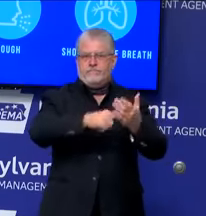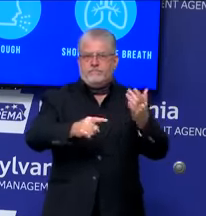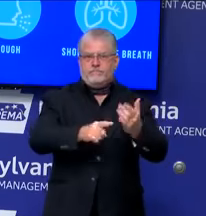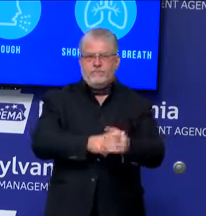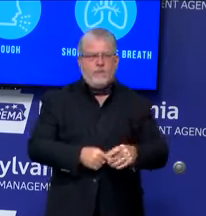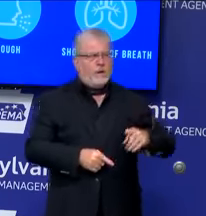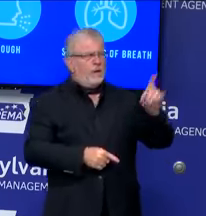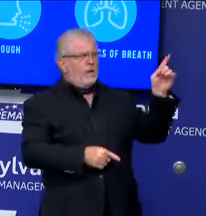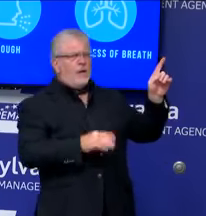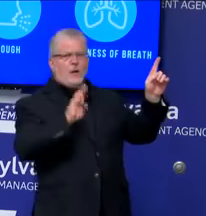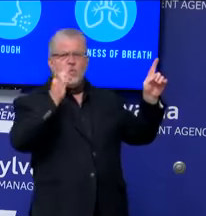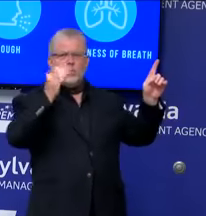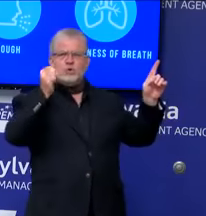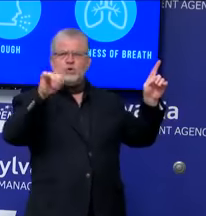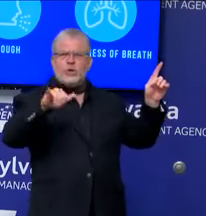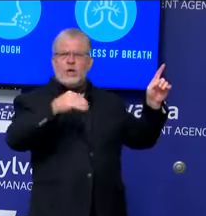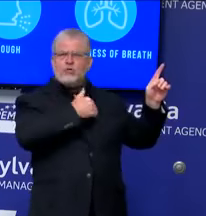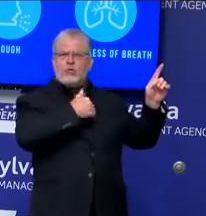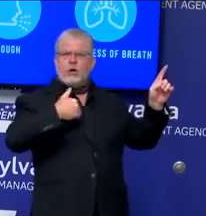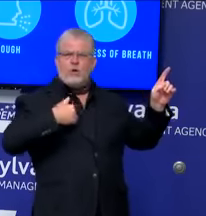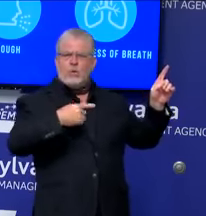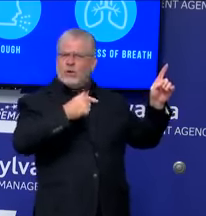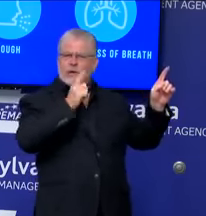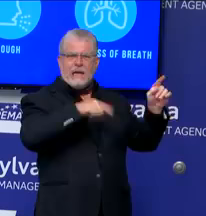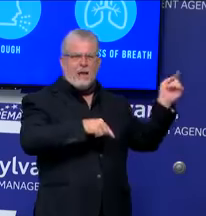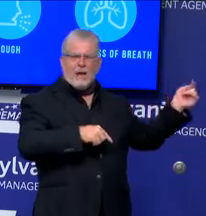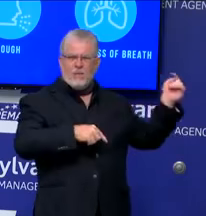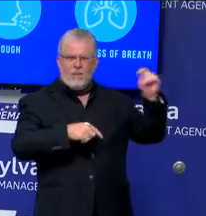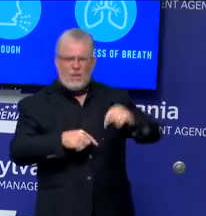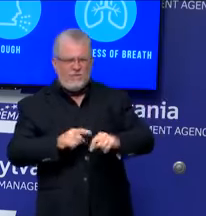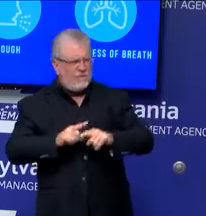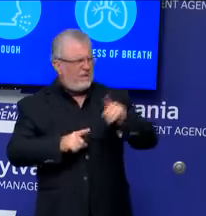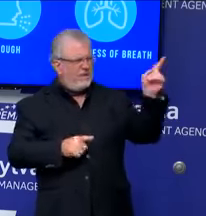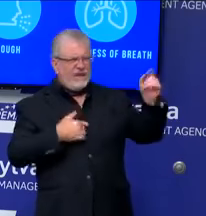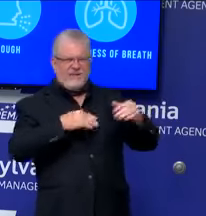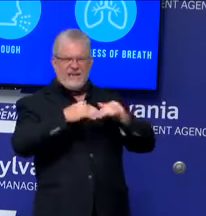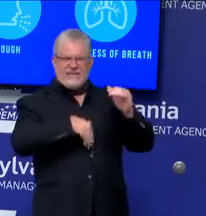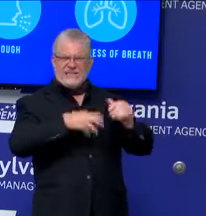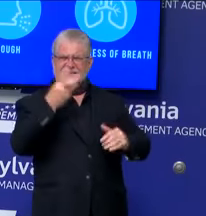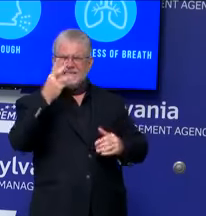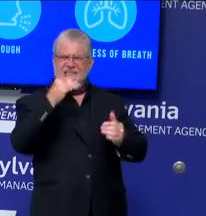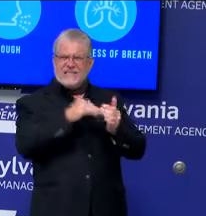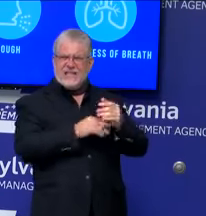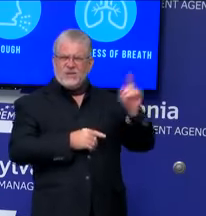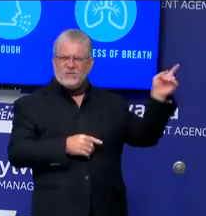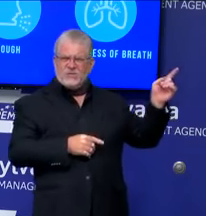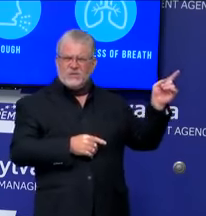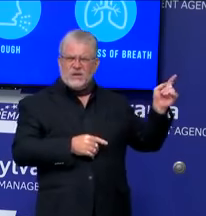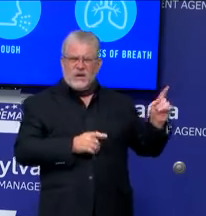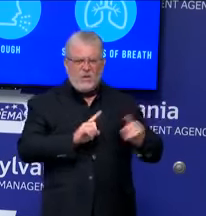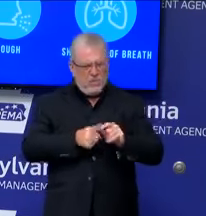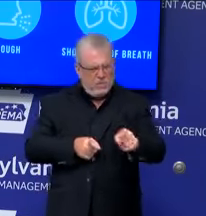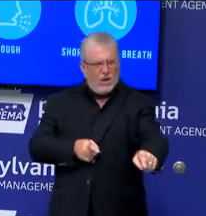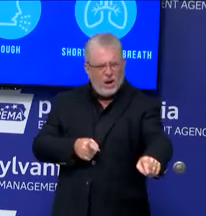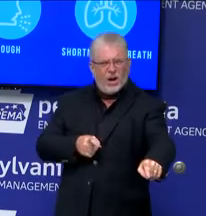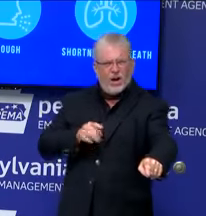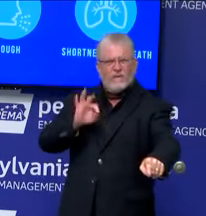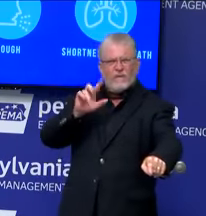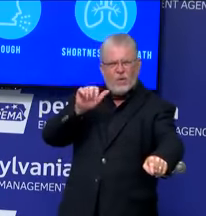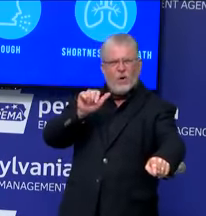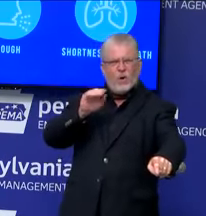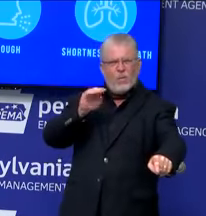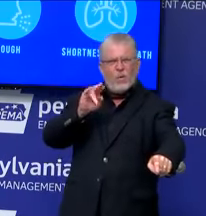concern from a spot that's got less than 16,000 cases, how are the Marlins allowed to come to Philly with an area that's got over 110,000 cases?